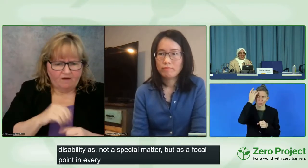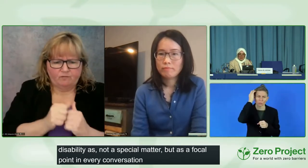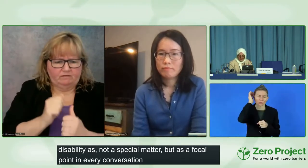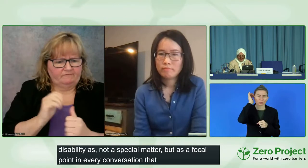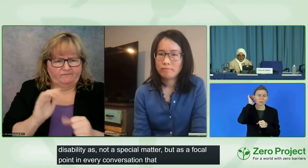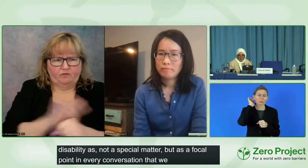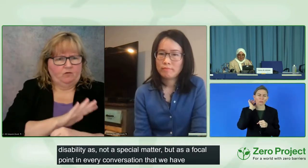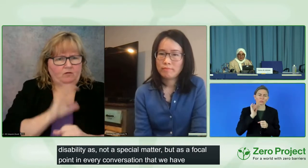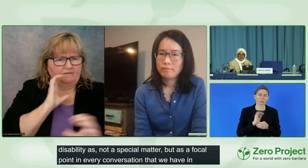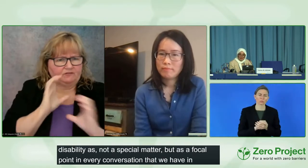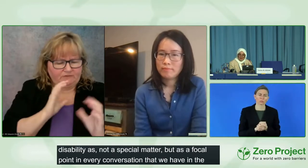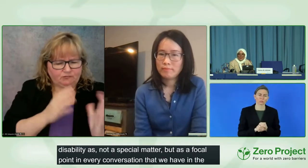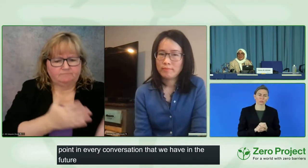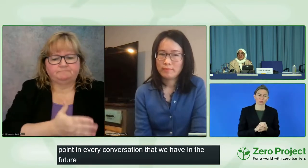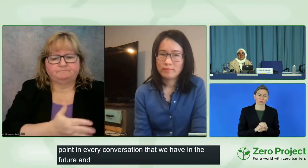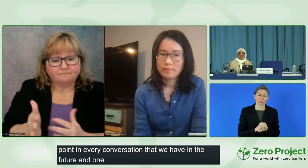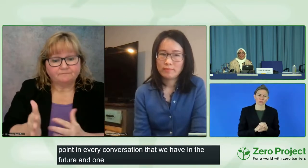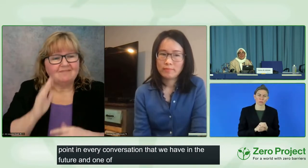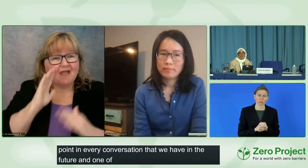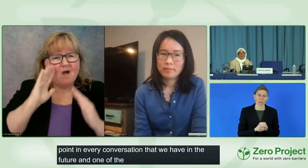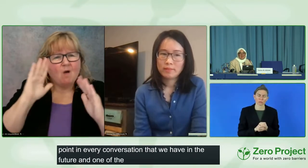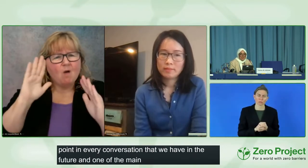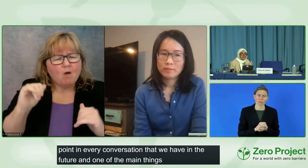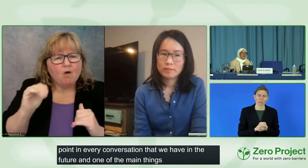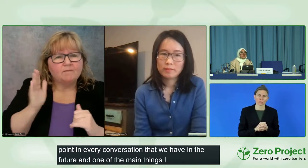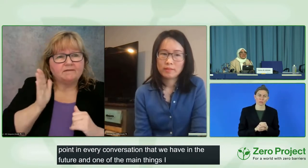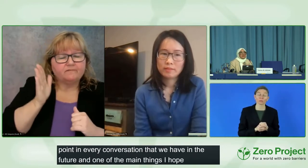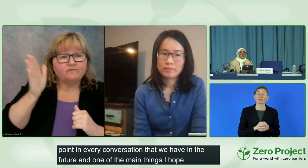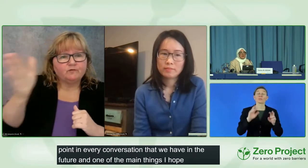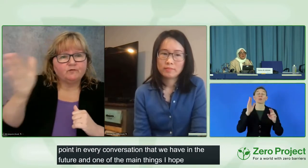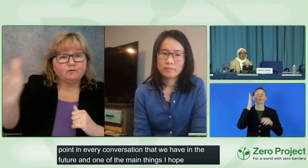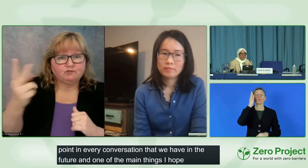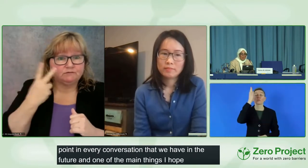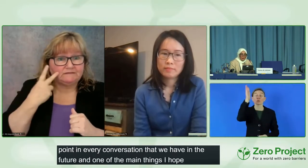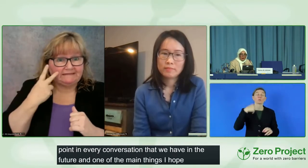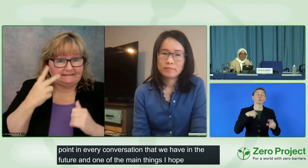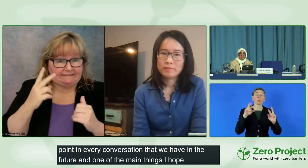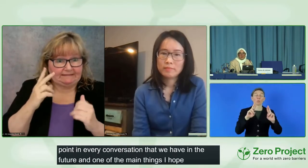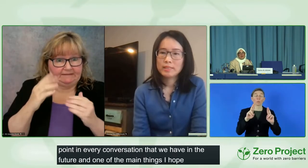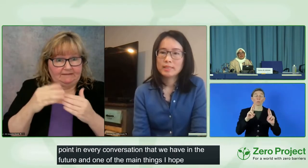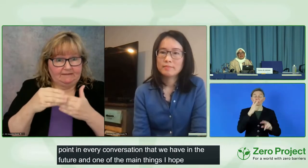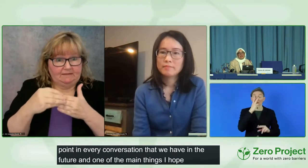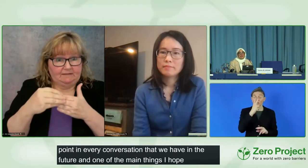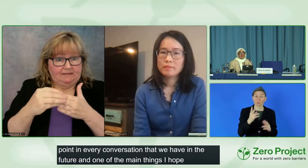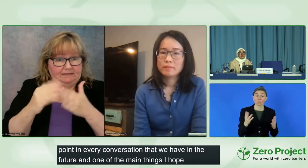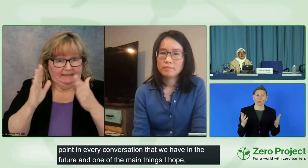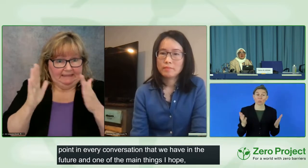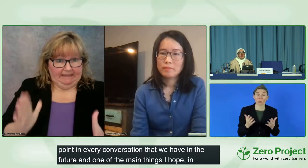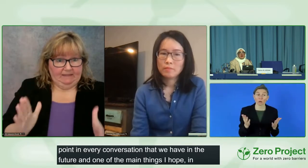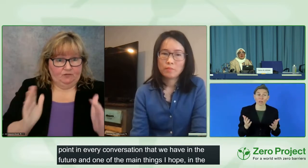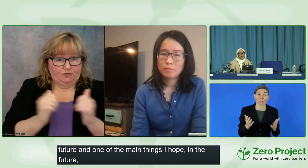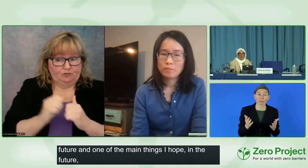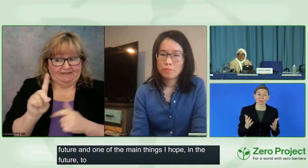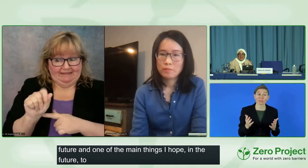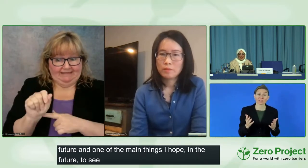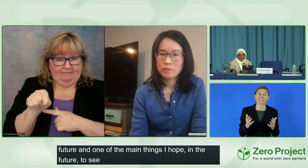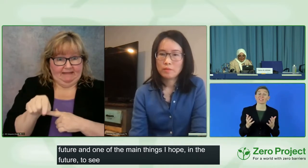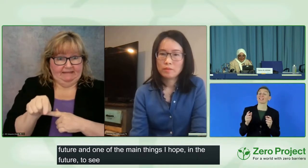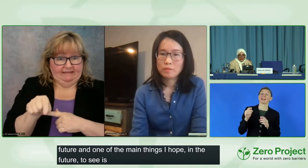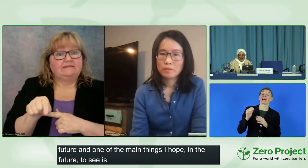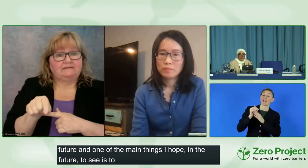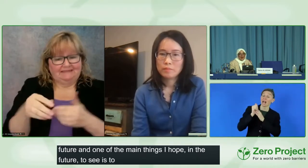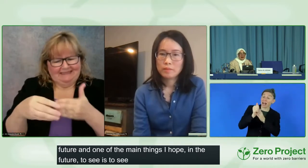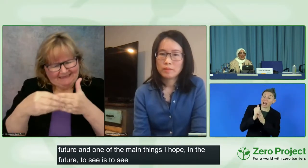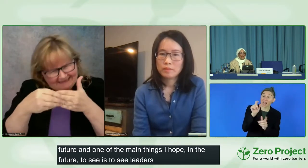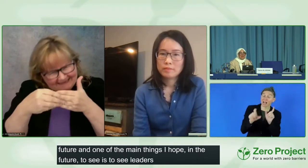in the future to see is to see leaders with disabilities leading